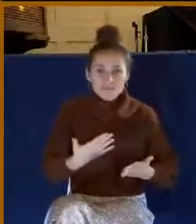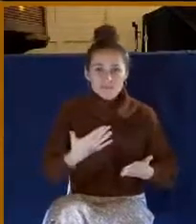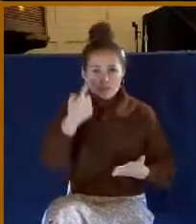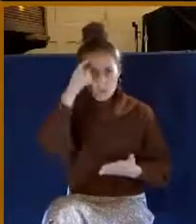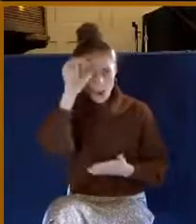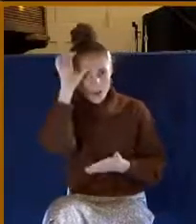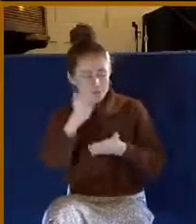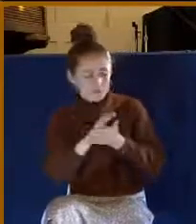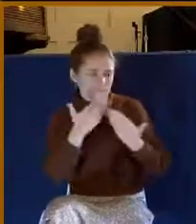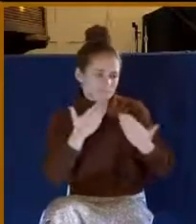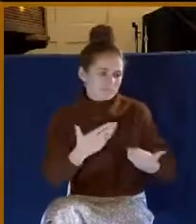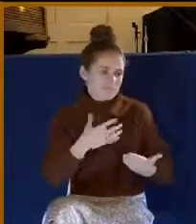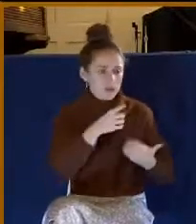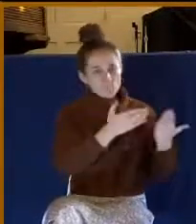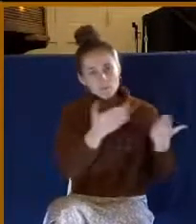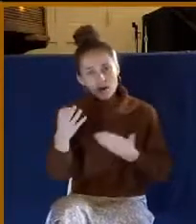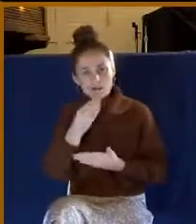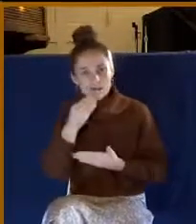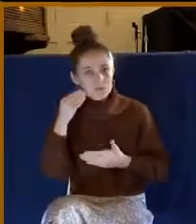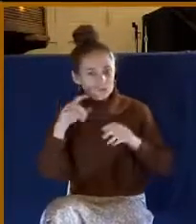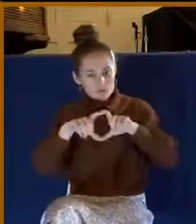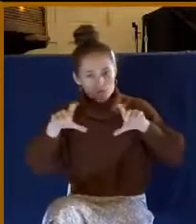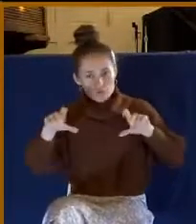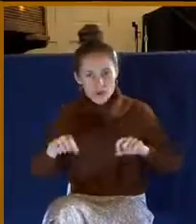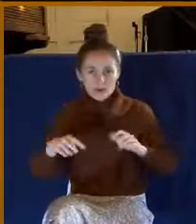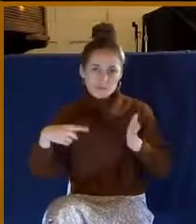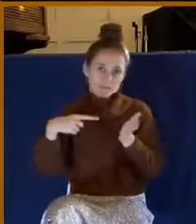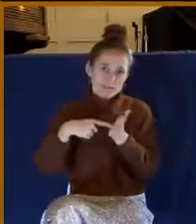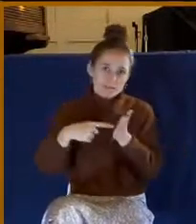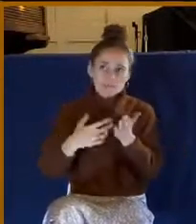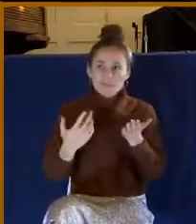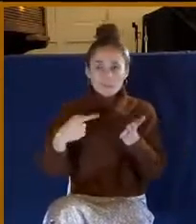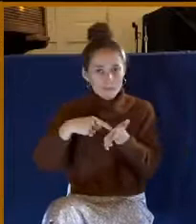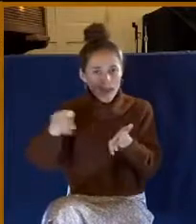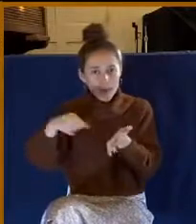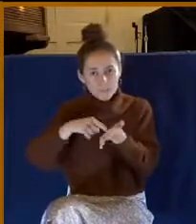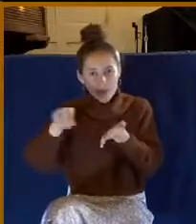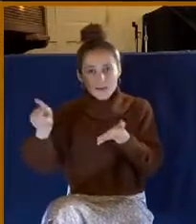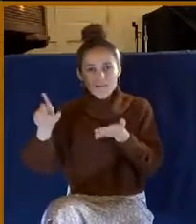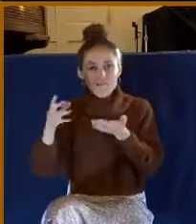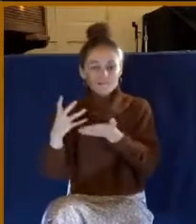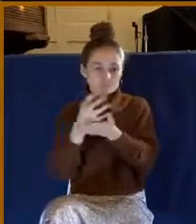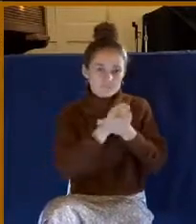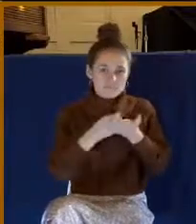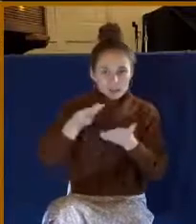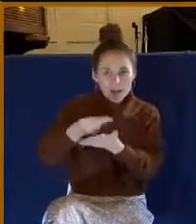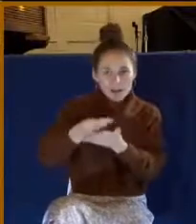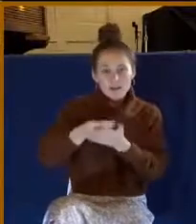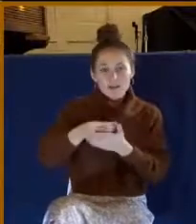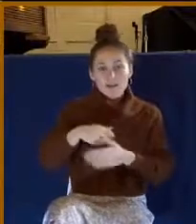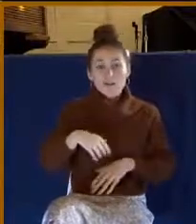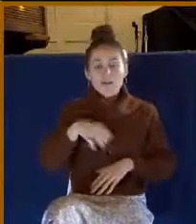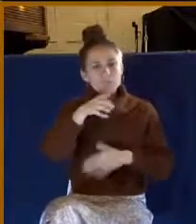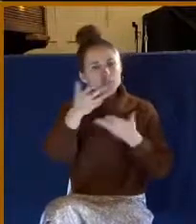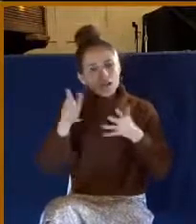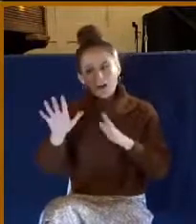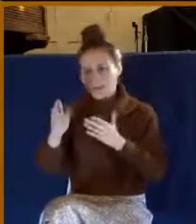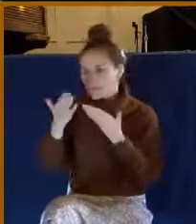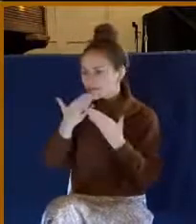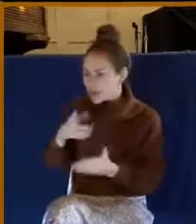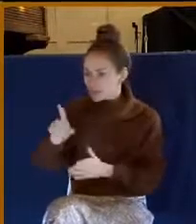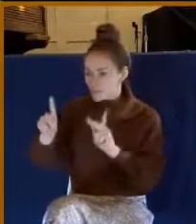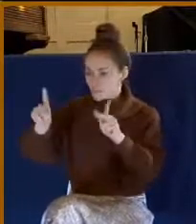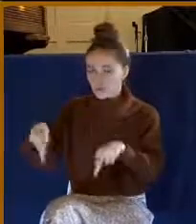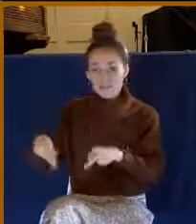check that takes care of you and your family and all of that? Have you thanked the person who led you to